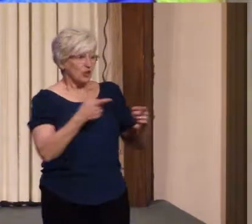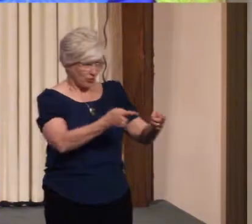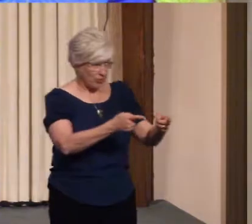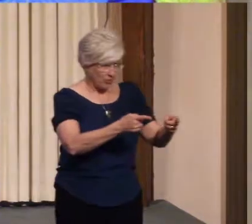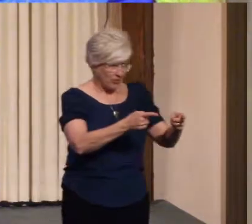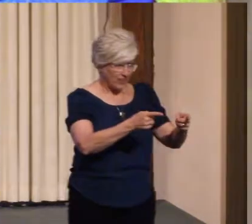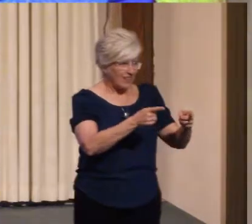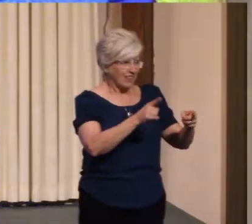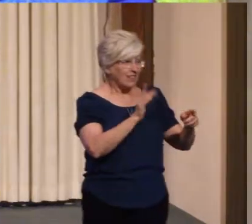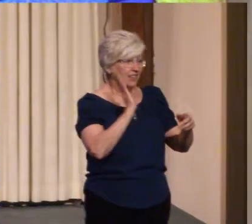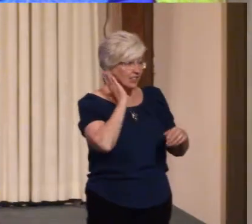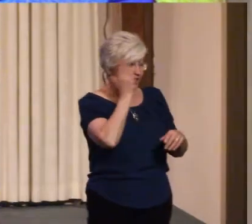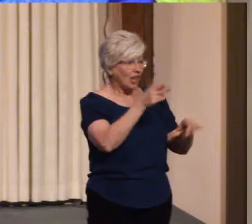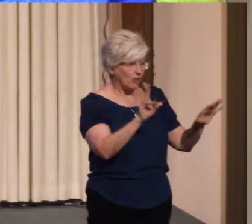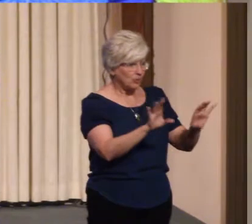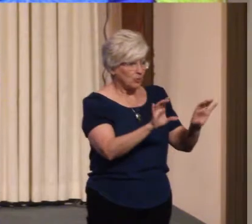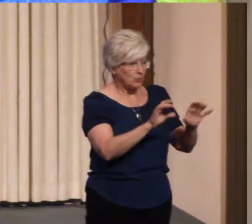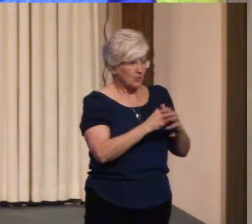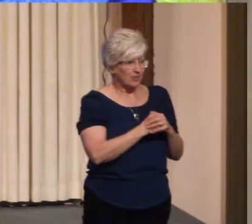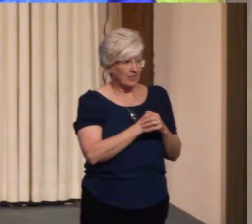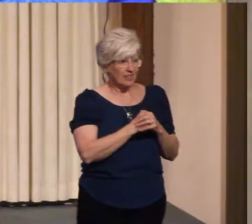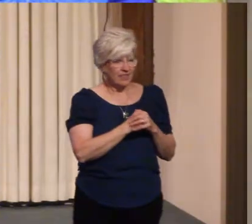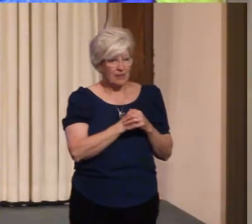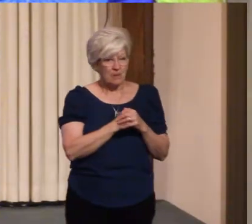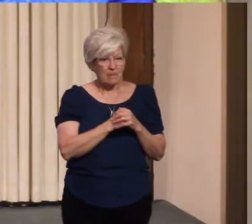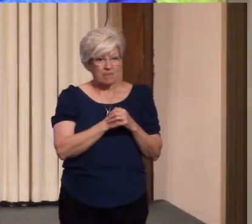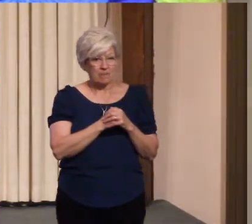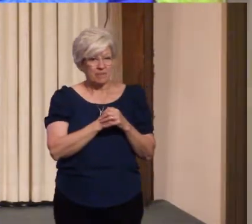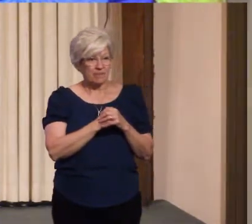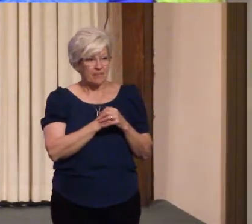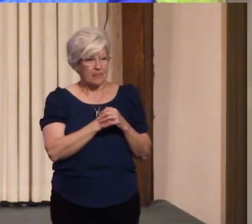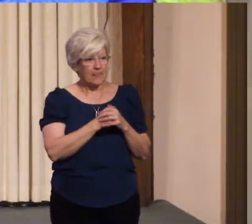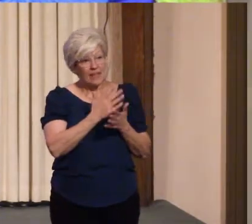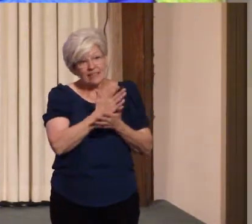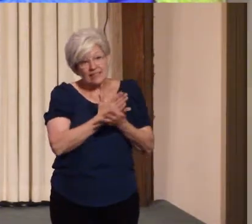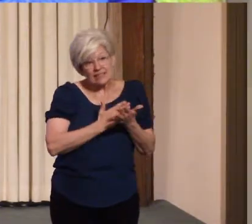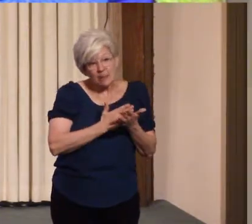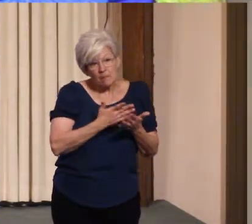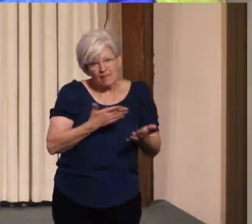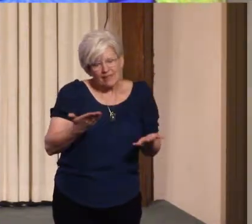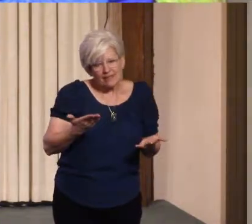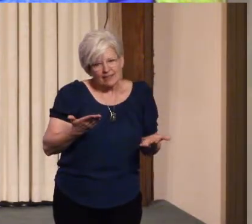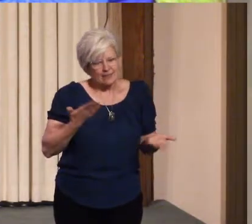part of this existence that we live in this matrix that lies all around us.